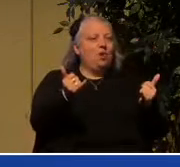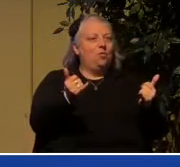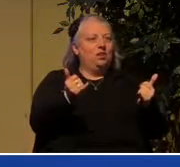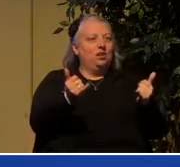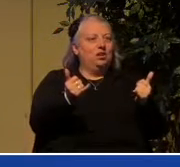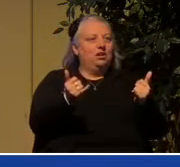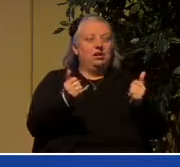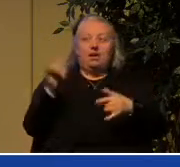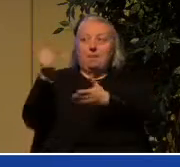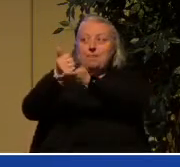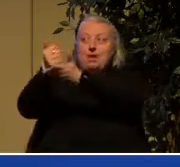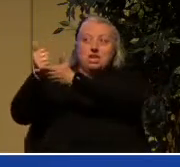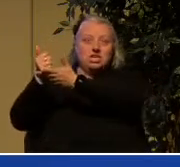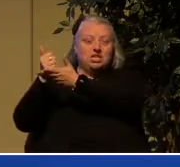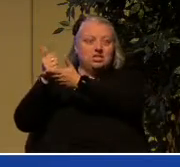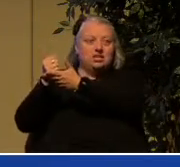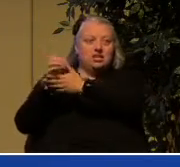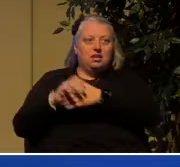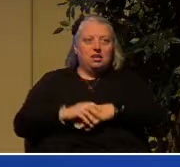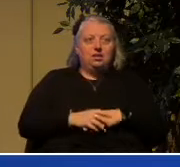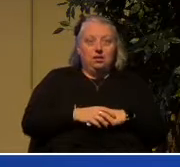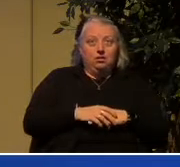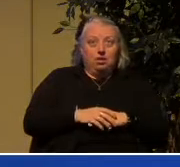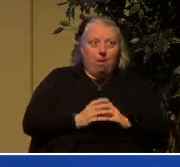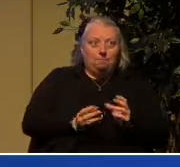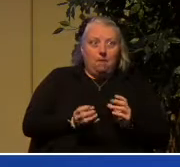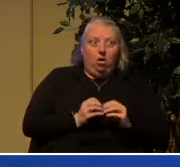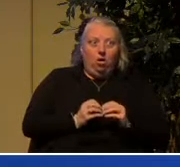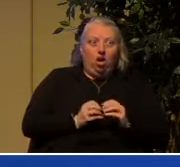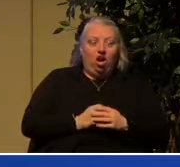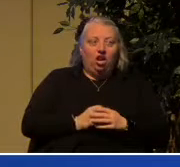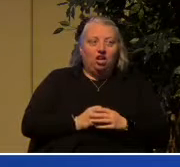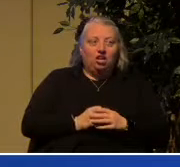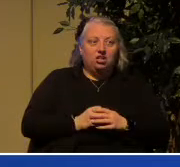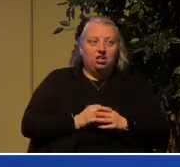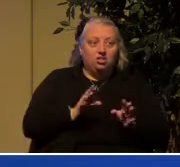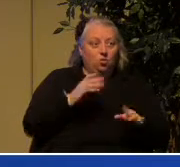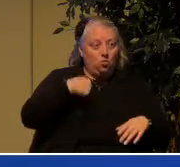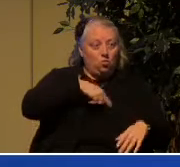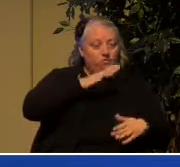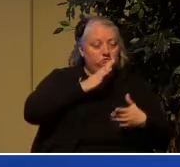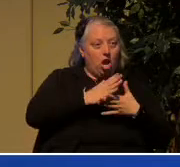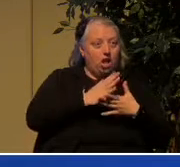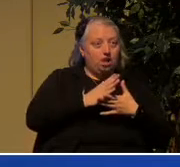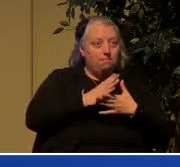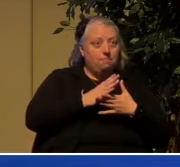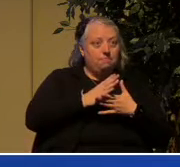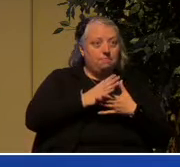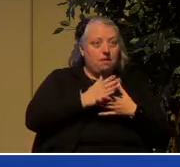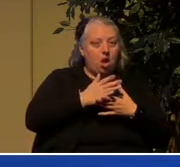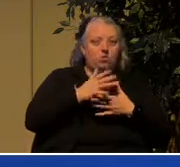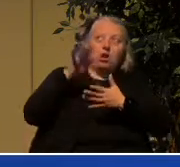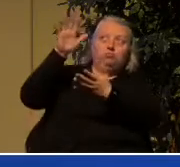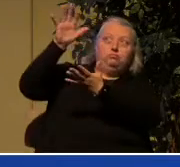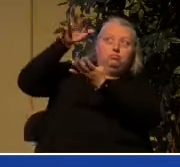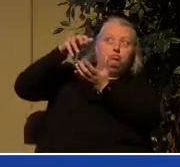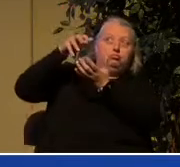But more. Remember, we've talked about being heirs of God and co-heirs with Christ.